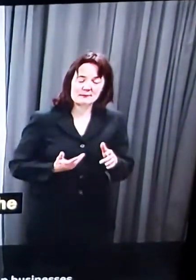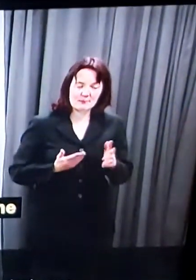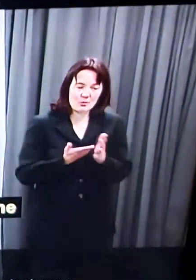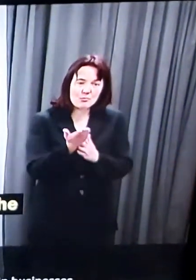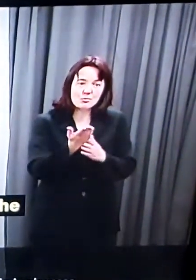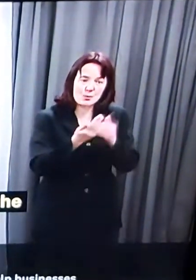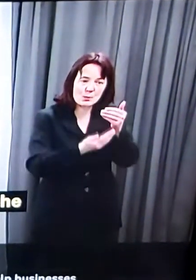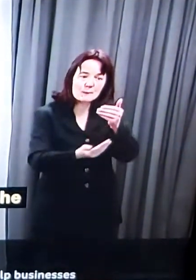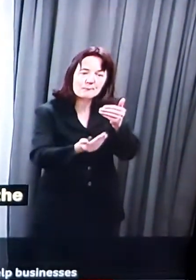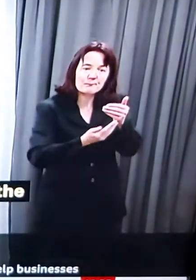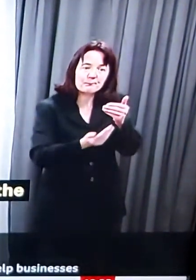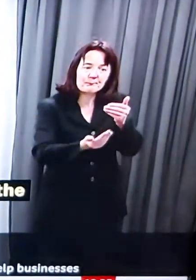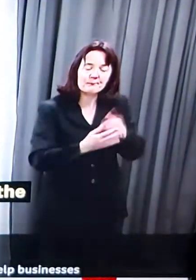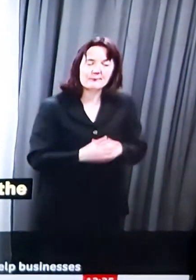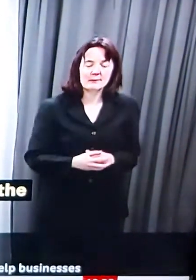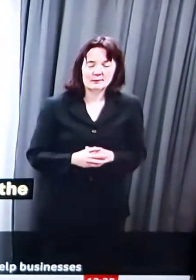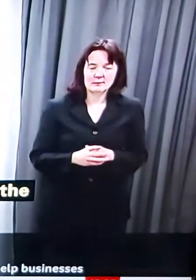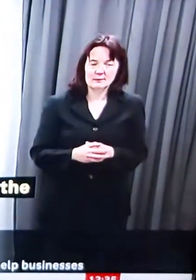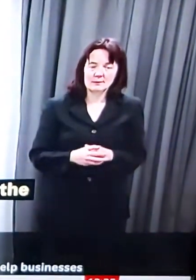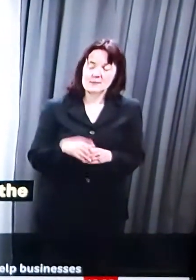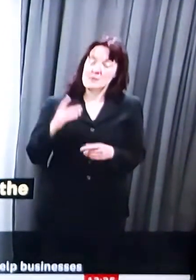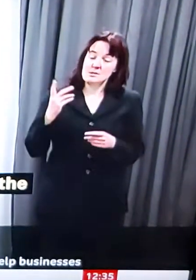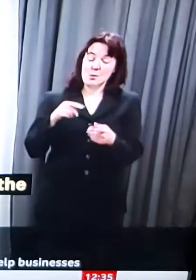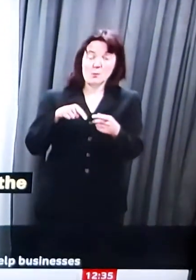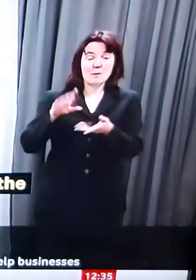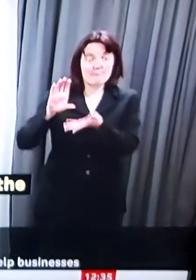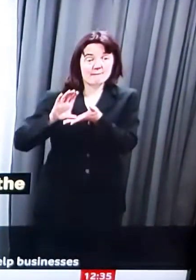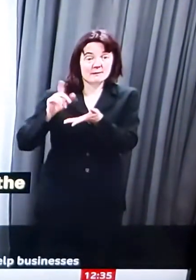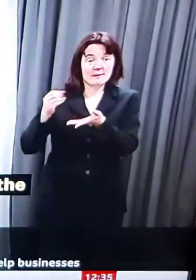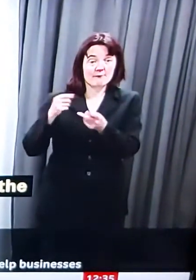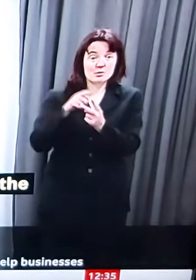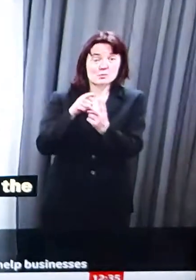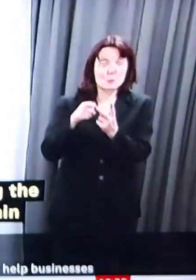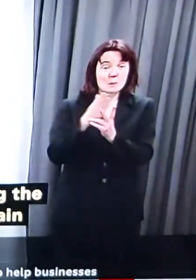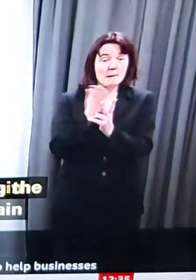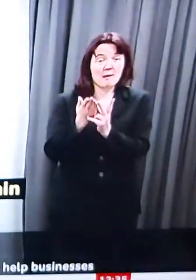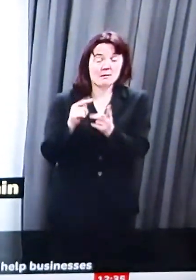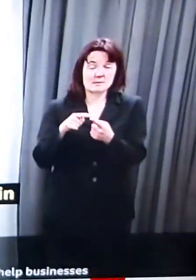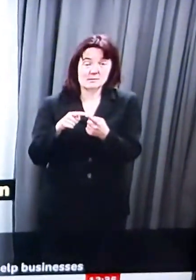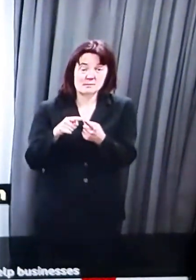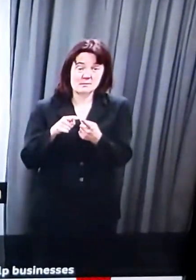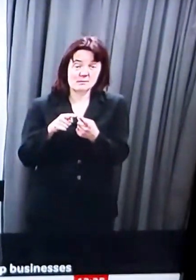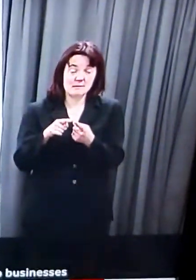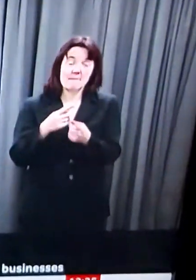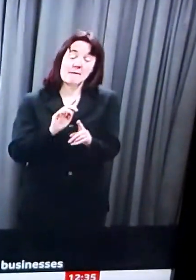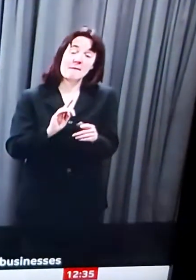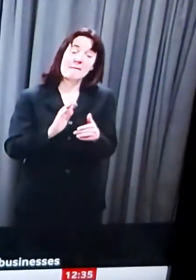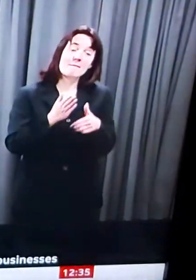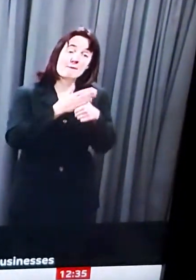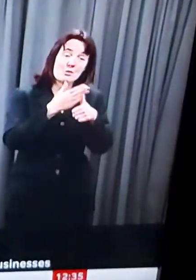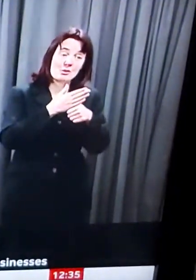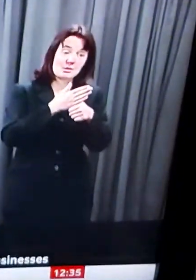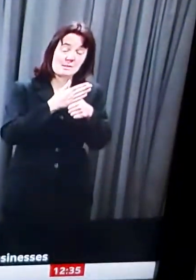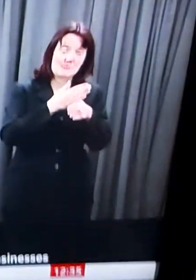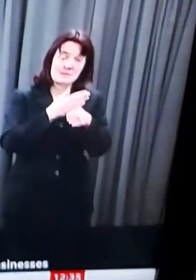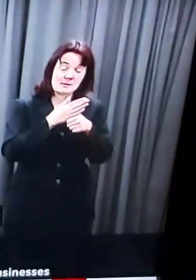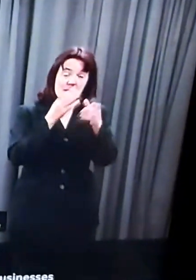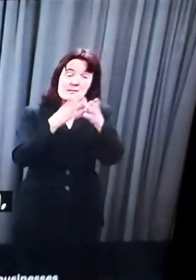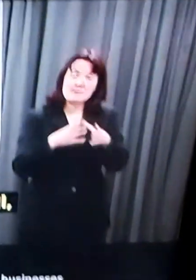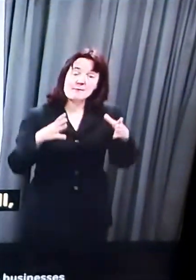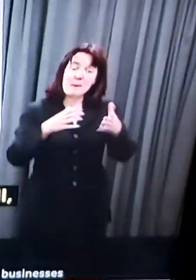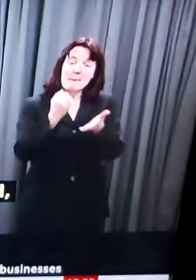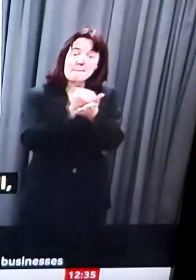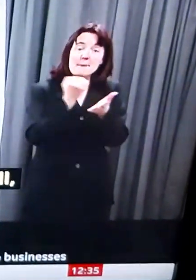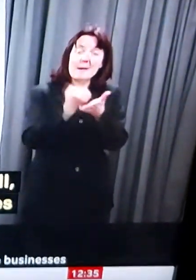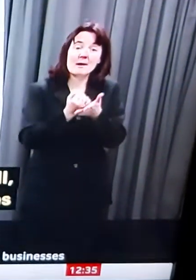main elements to the fund. First of all, the Development Bank for Wales will have an injection of £100